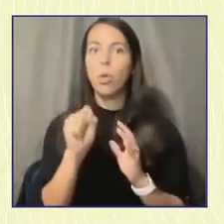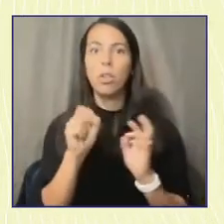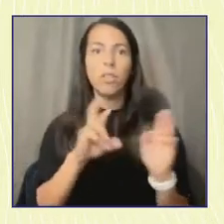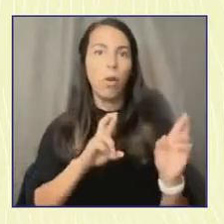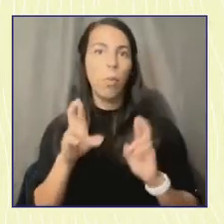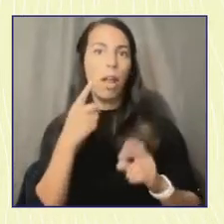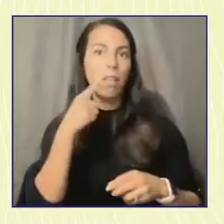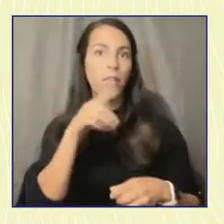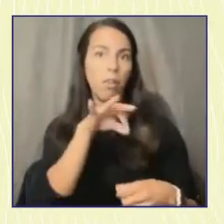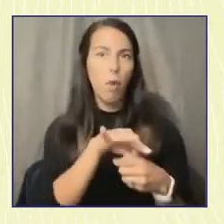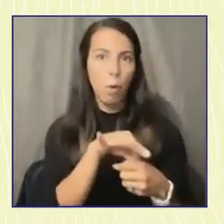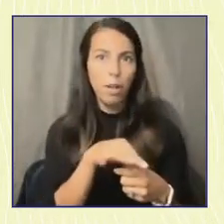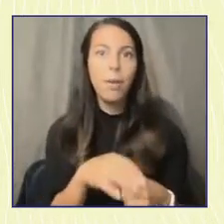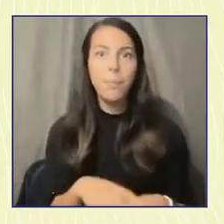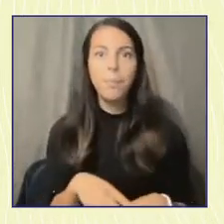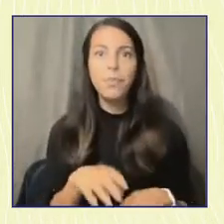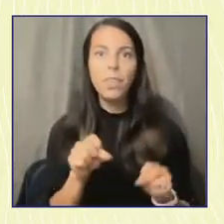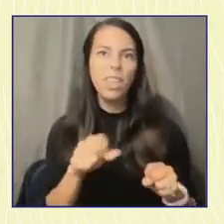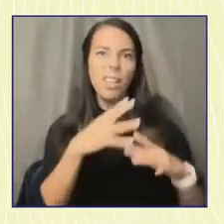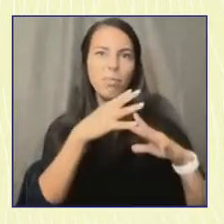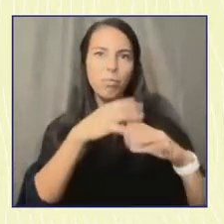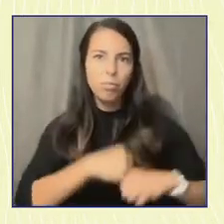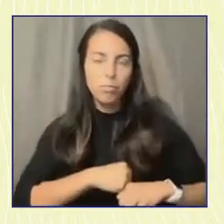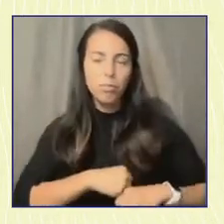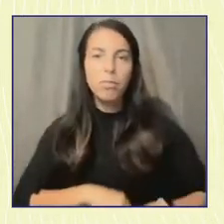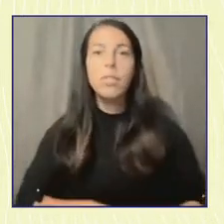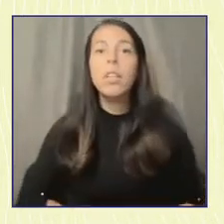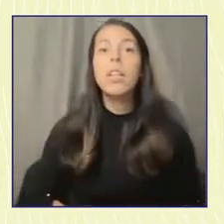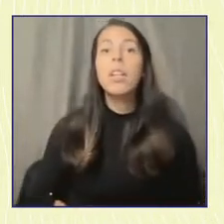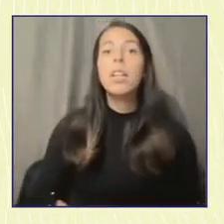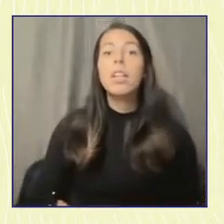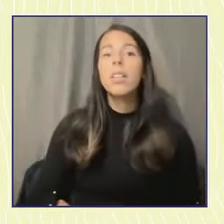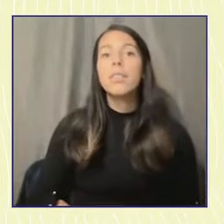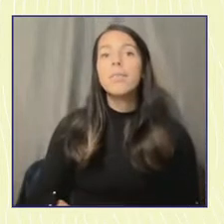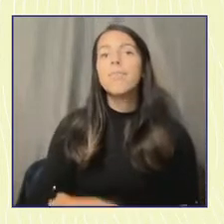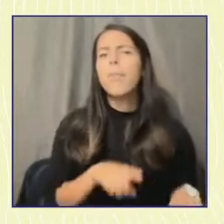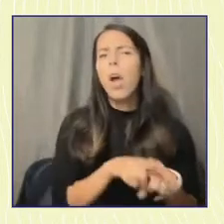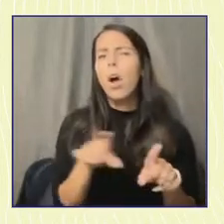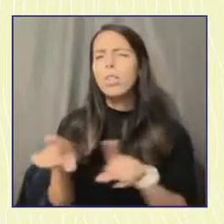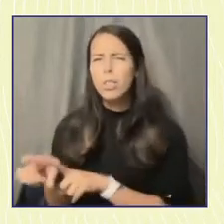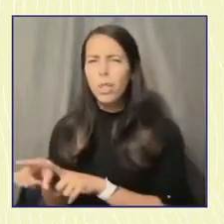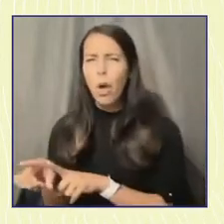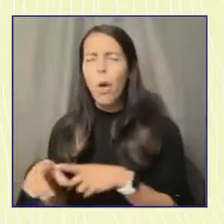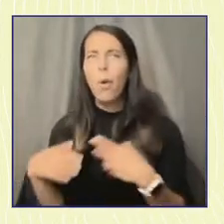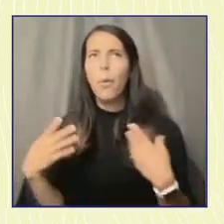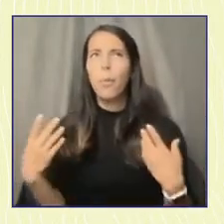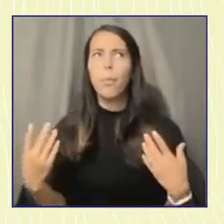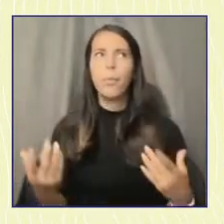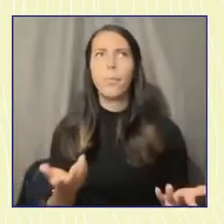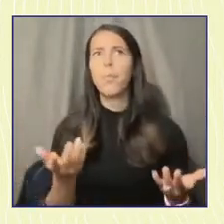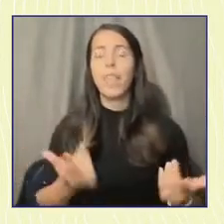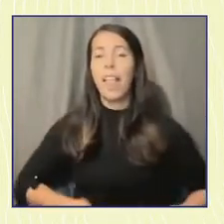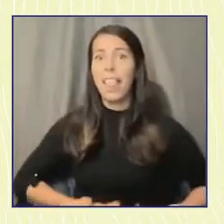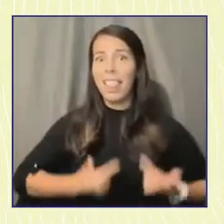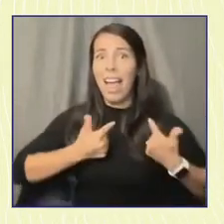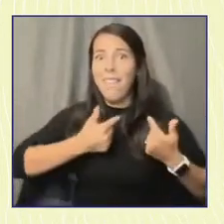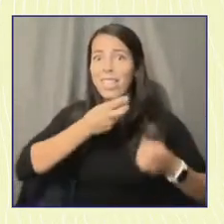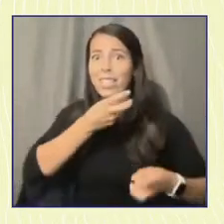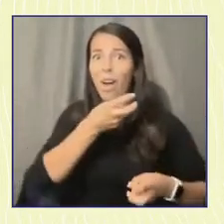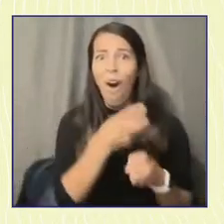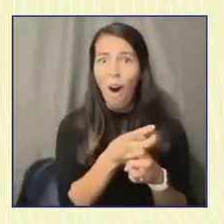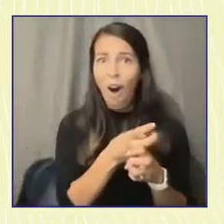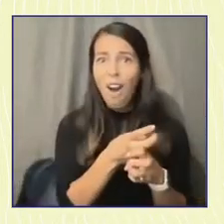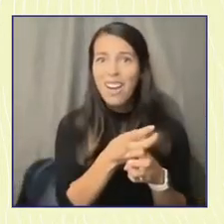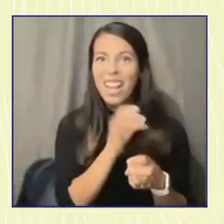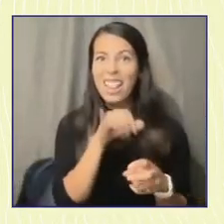I also think there's also just this barrier that life is really hard right now and oftentimes the